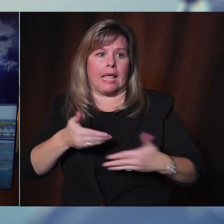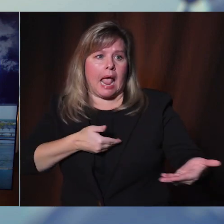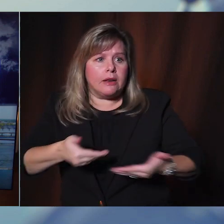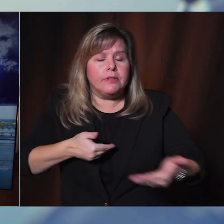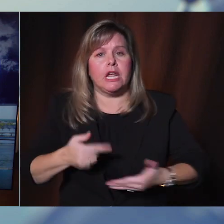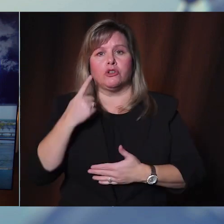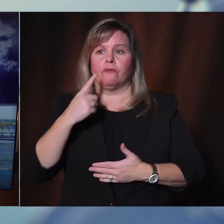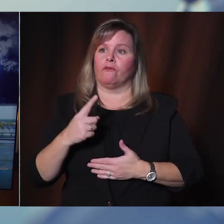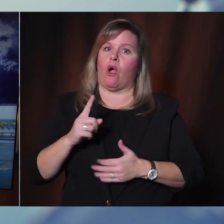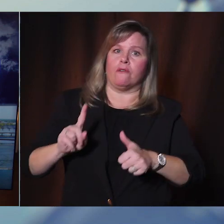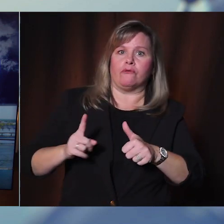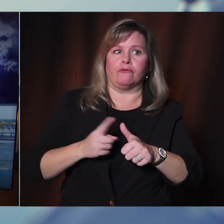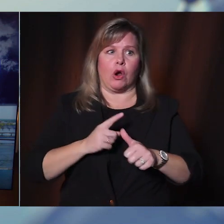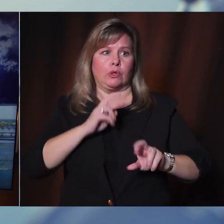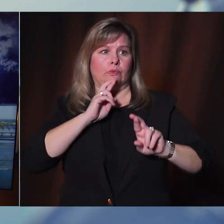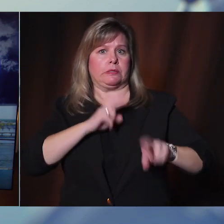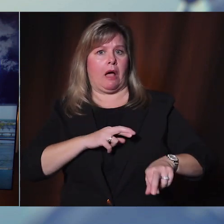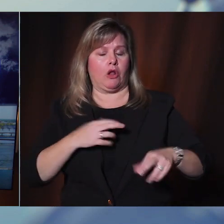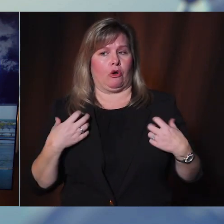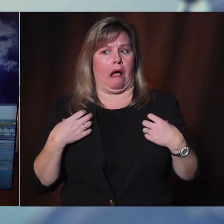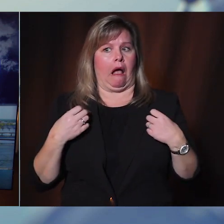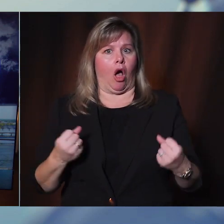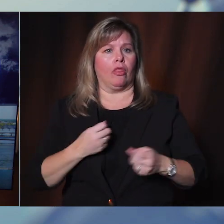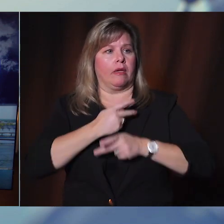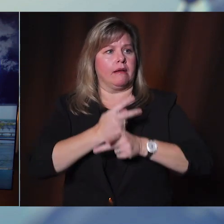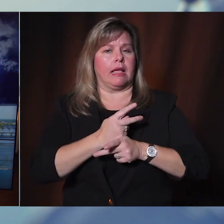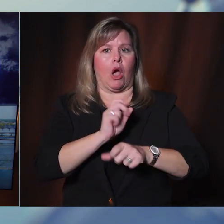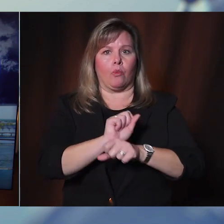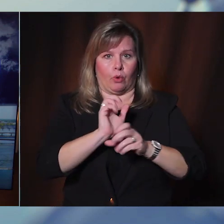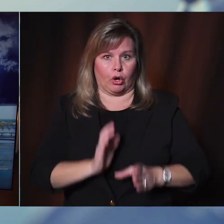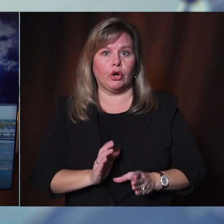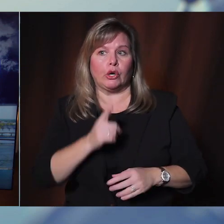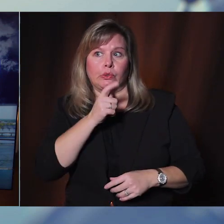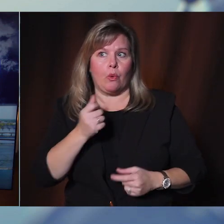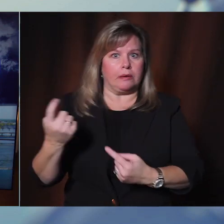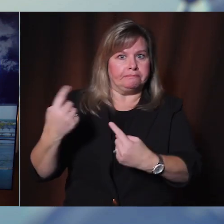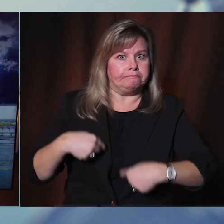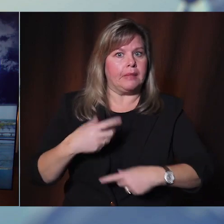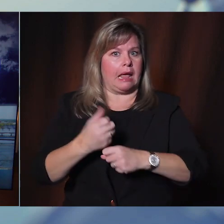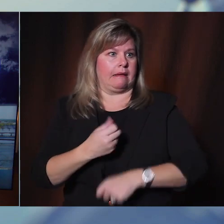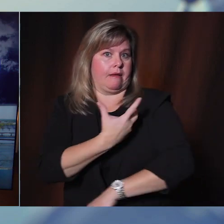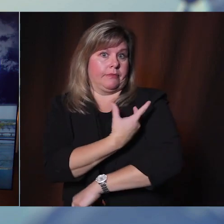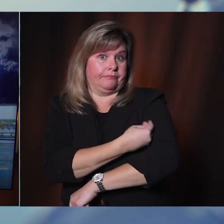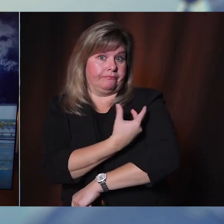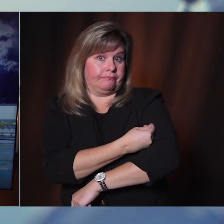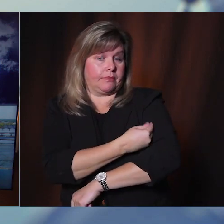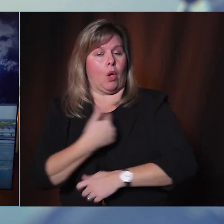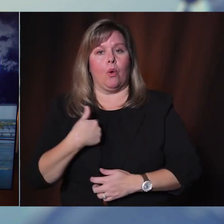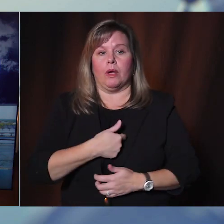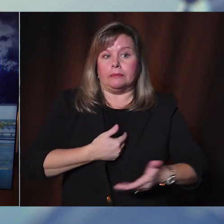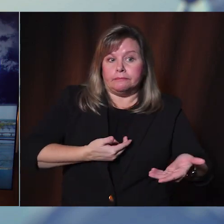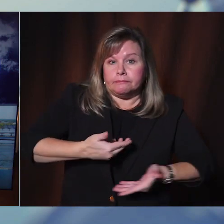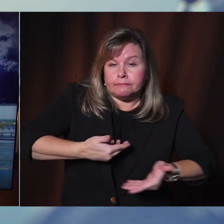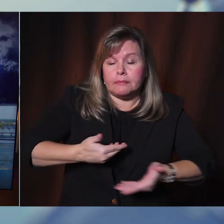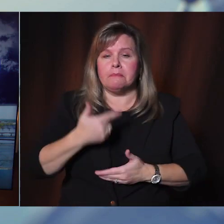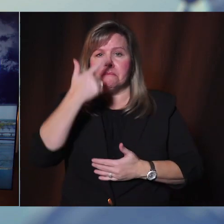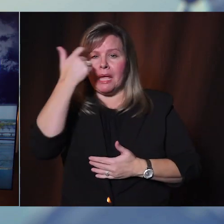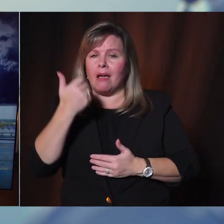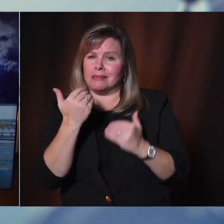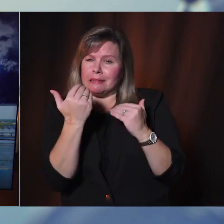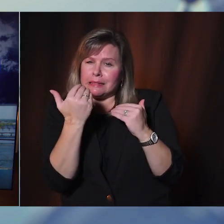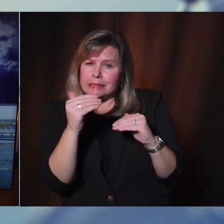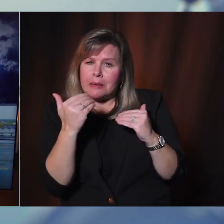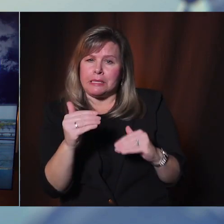medical first responders and other health care workers. We've been doing this somewhat discreetly because of limited vaccine